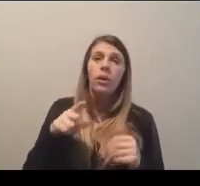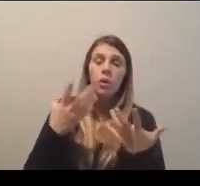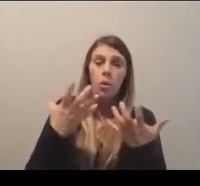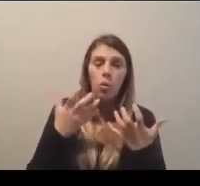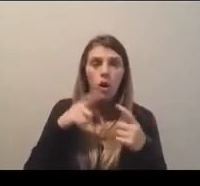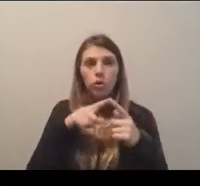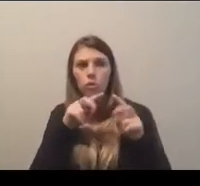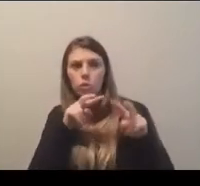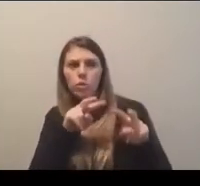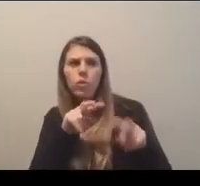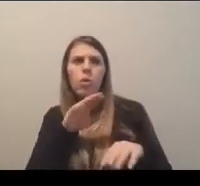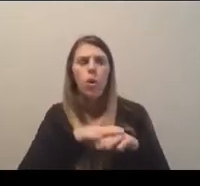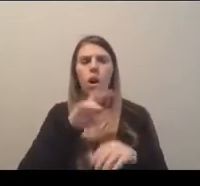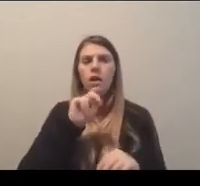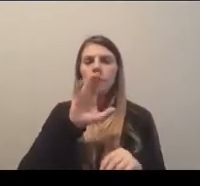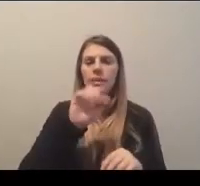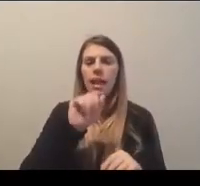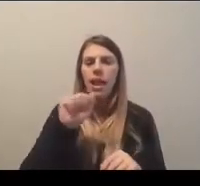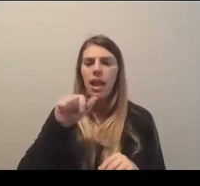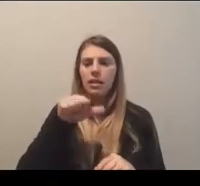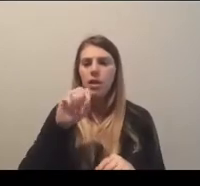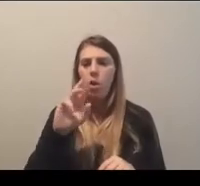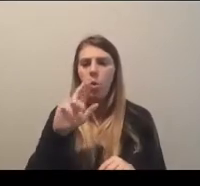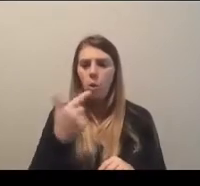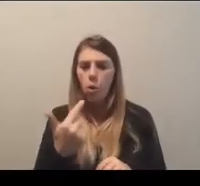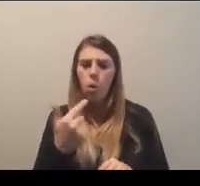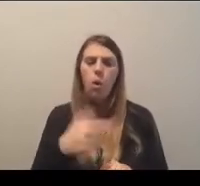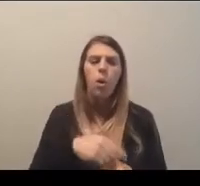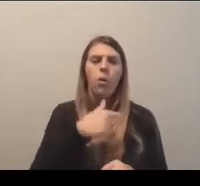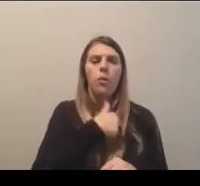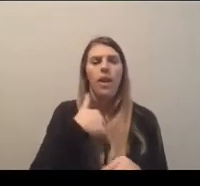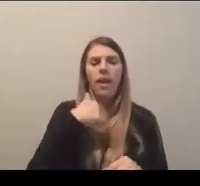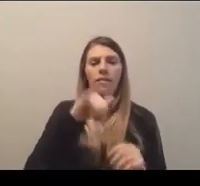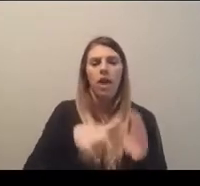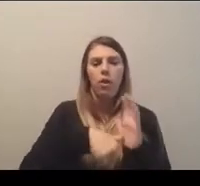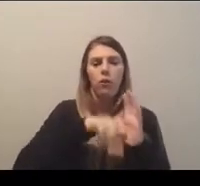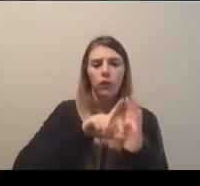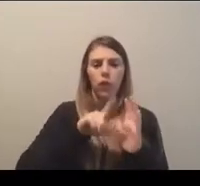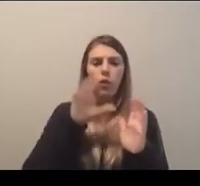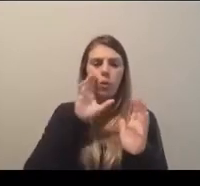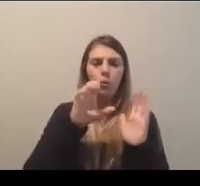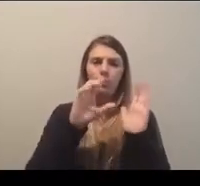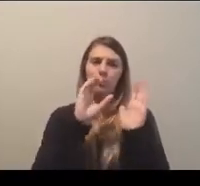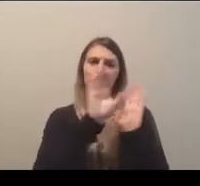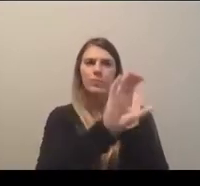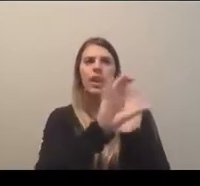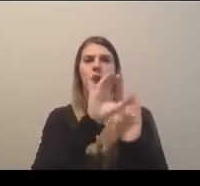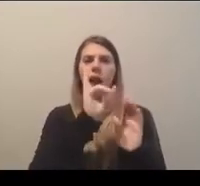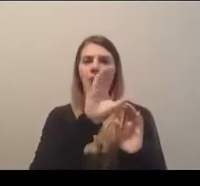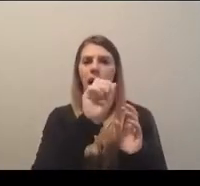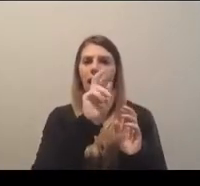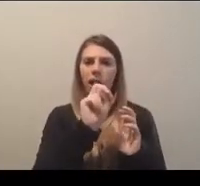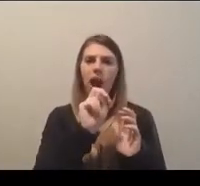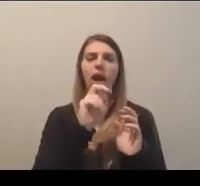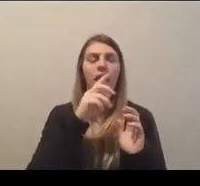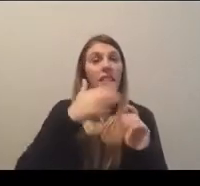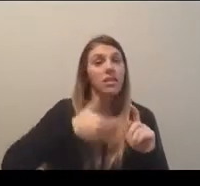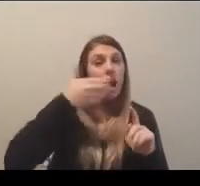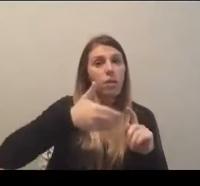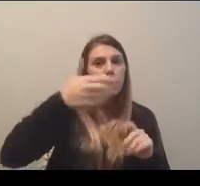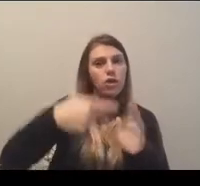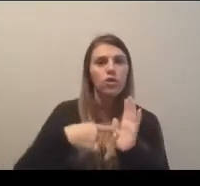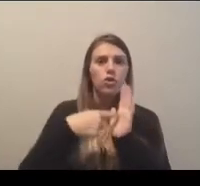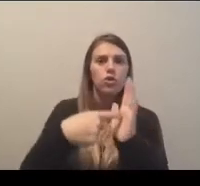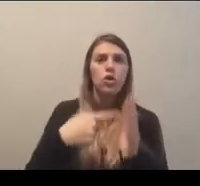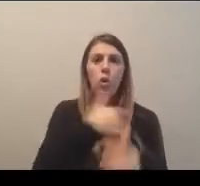progress on nca.org, we have a gender equity review icon that will be regularly updated, is regularly updated to present the progress